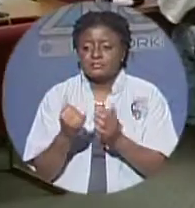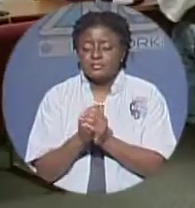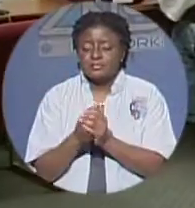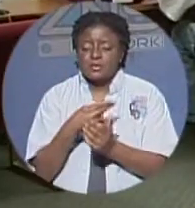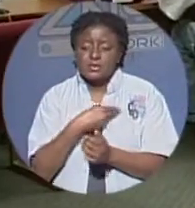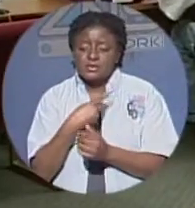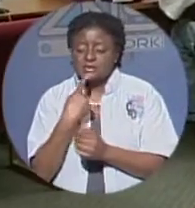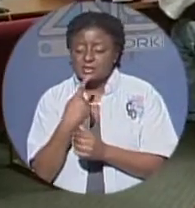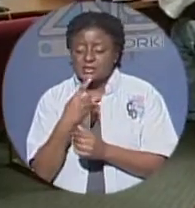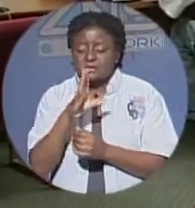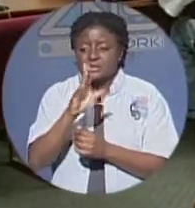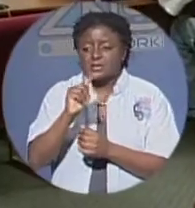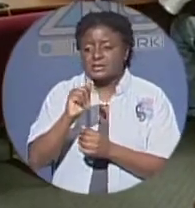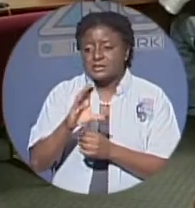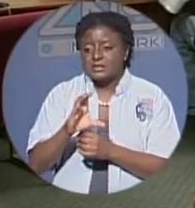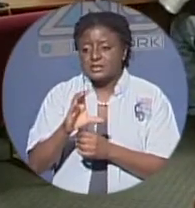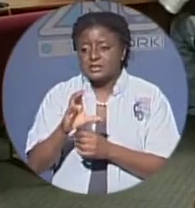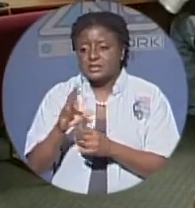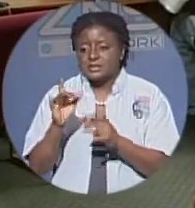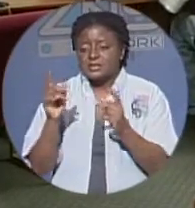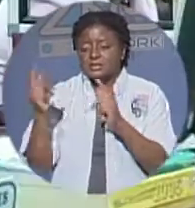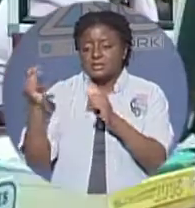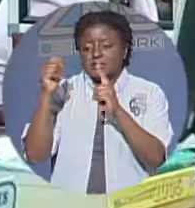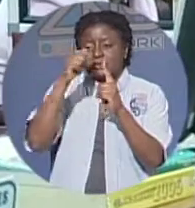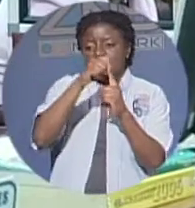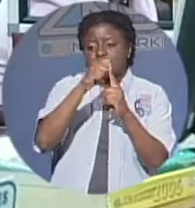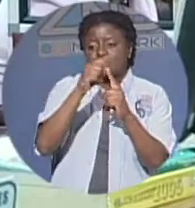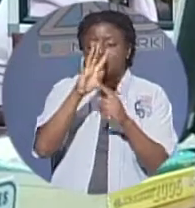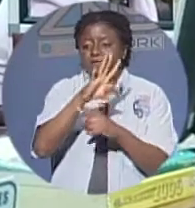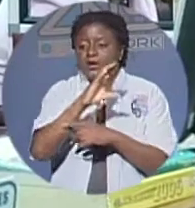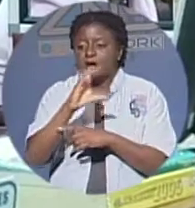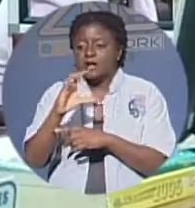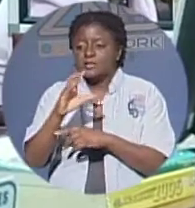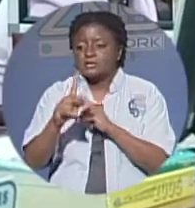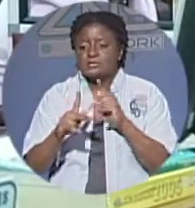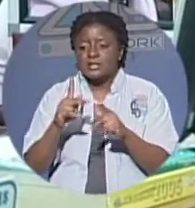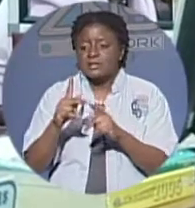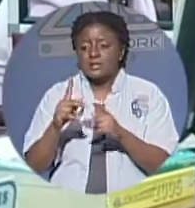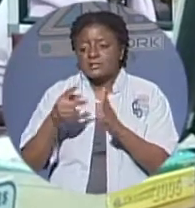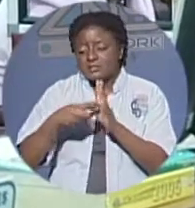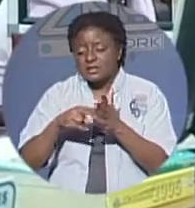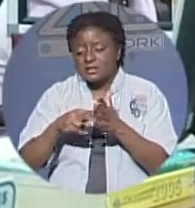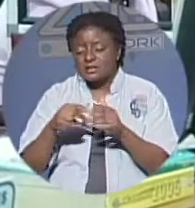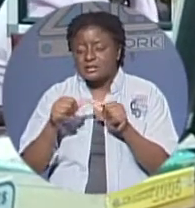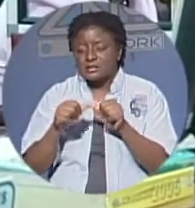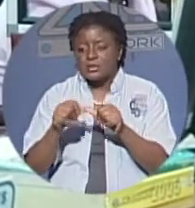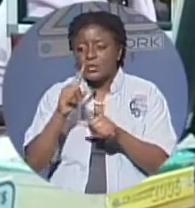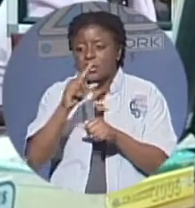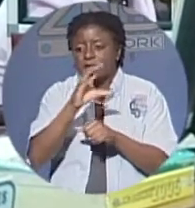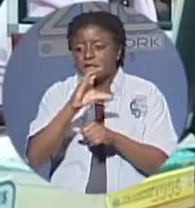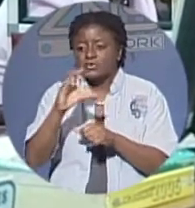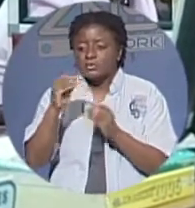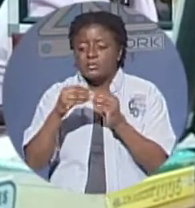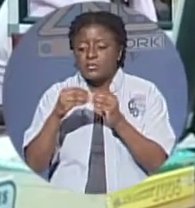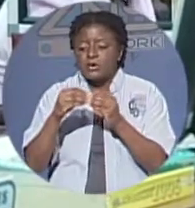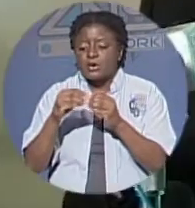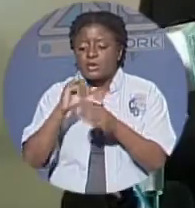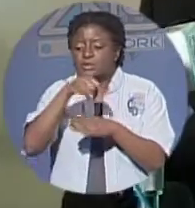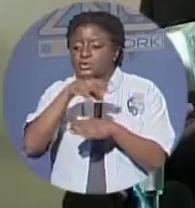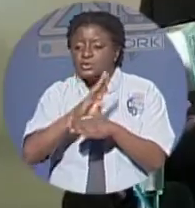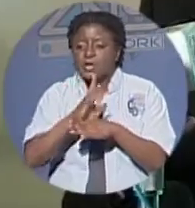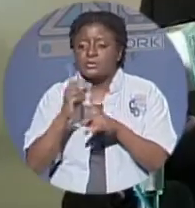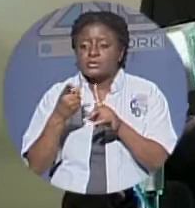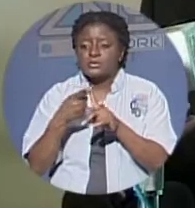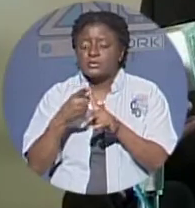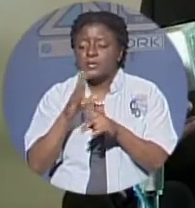btc is targeted 400 for downsizing meaning that there is still 100 more jobs to be cut but obviously we're doing